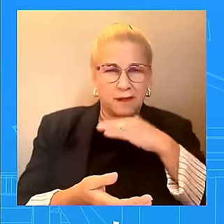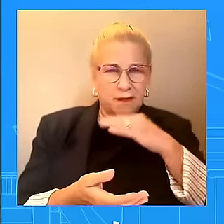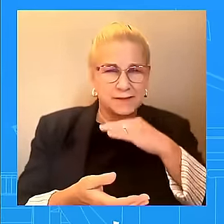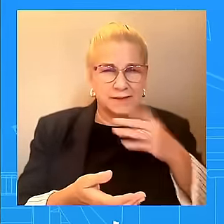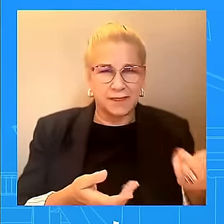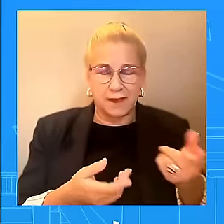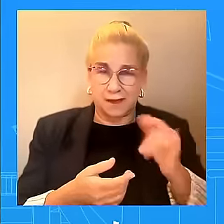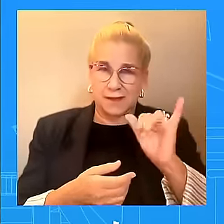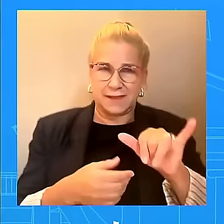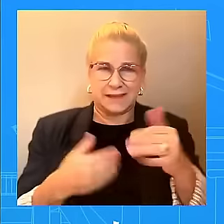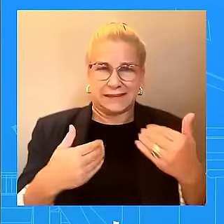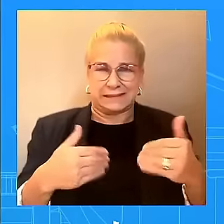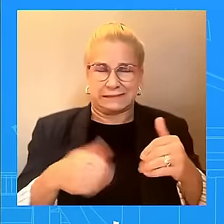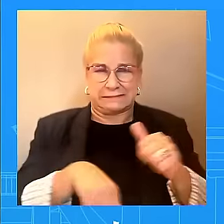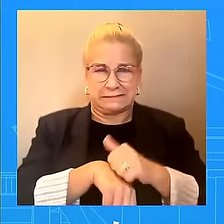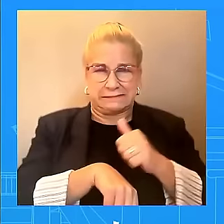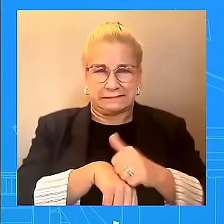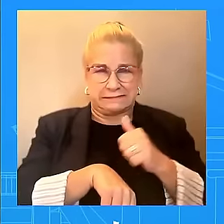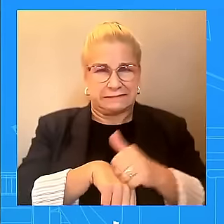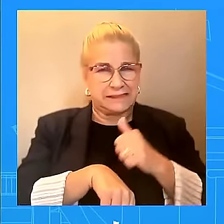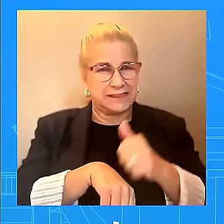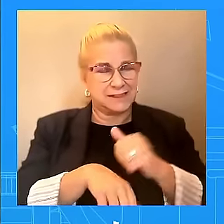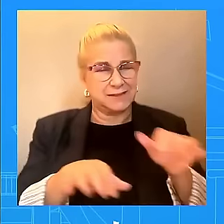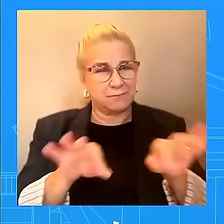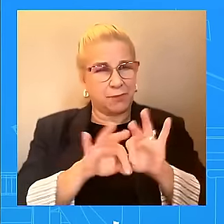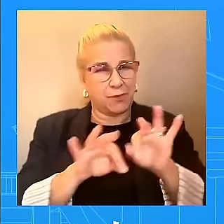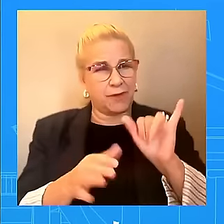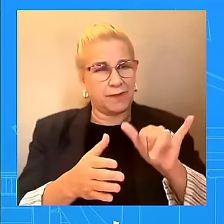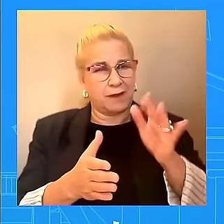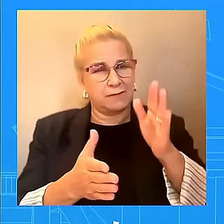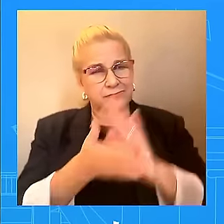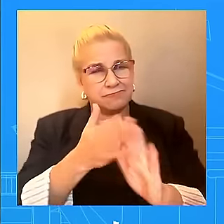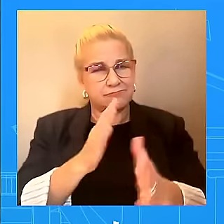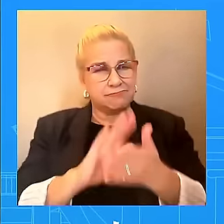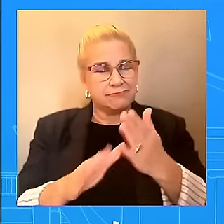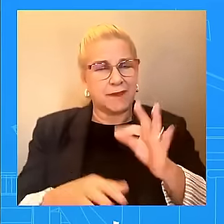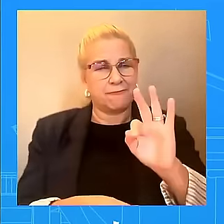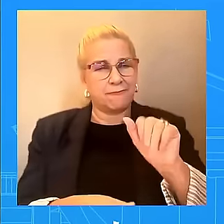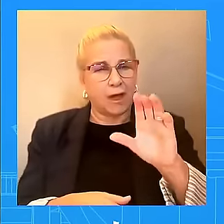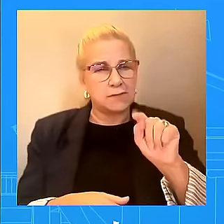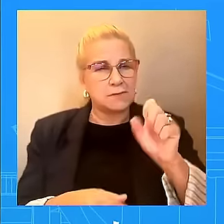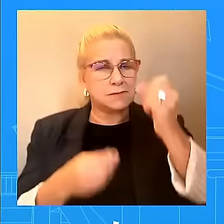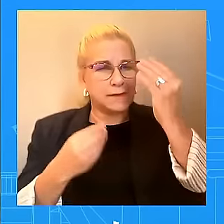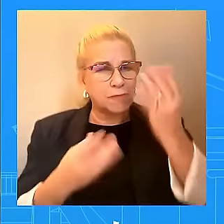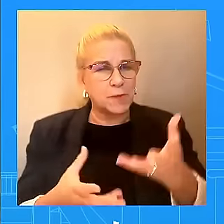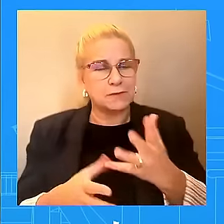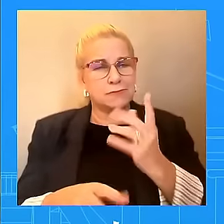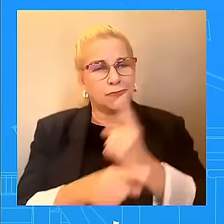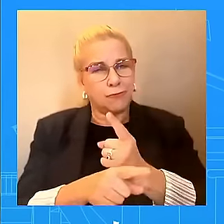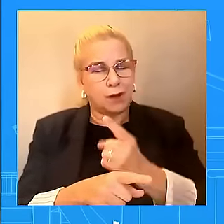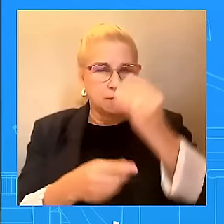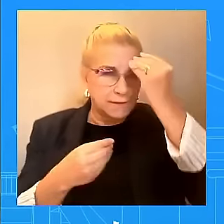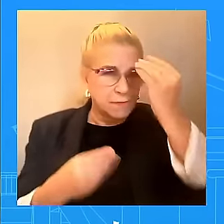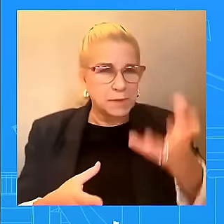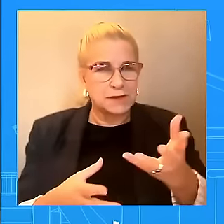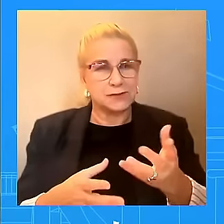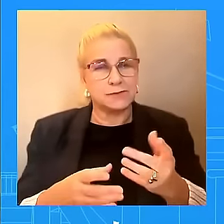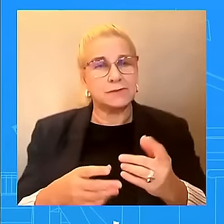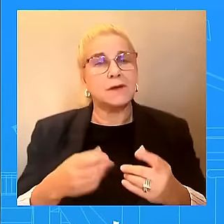It is. You heard the laydown that I gave at the top. The reason I did that at the top is because we wanted to make clear